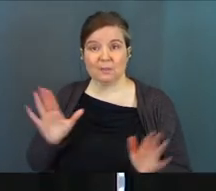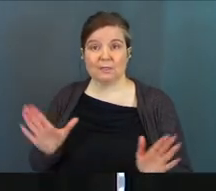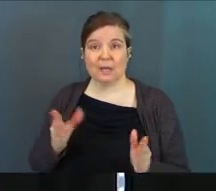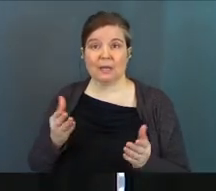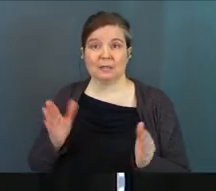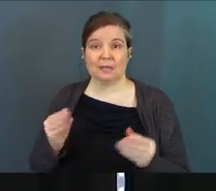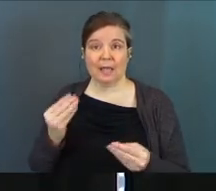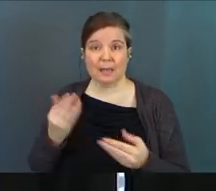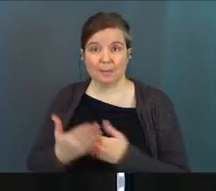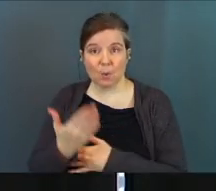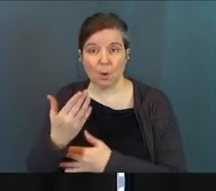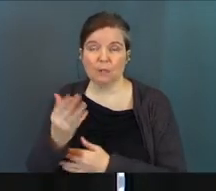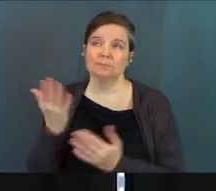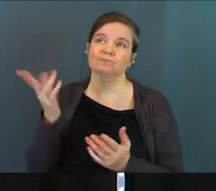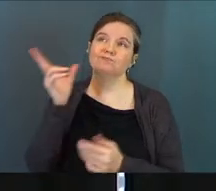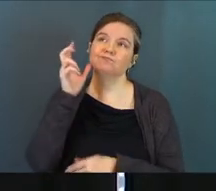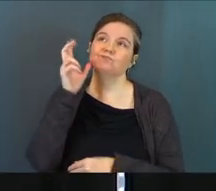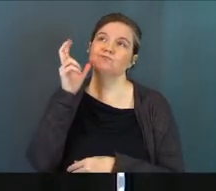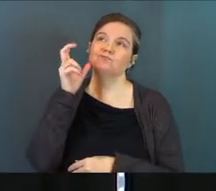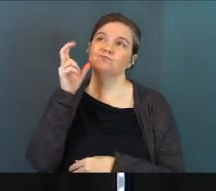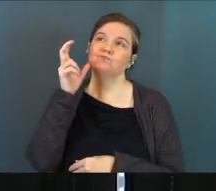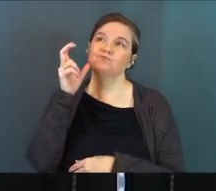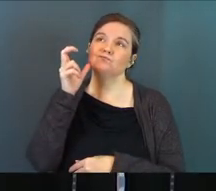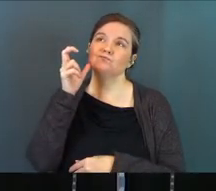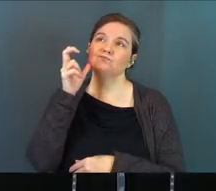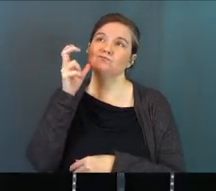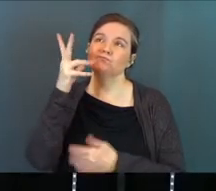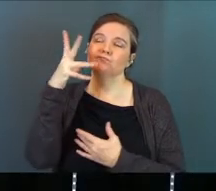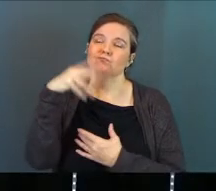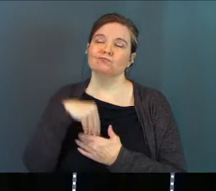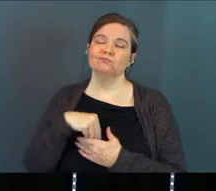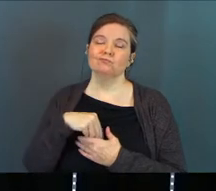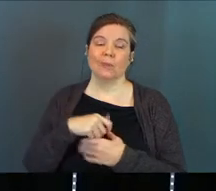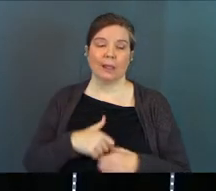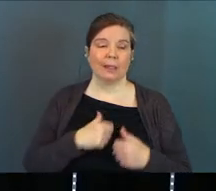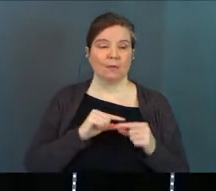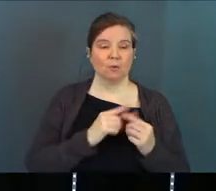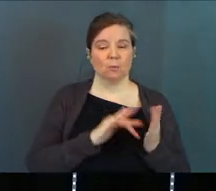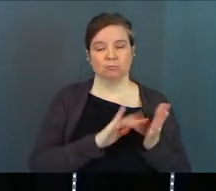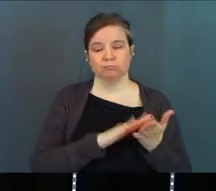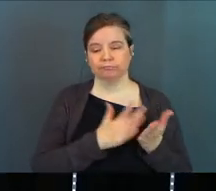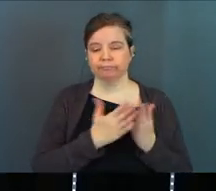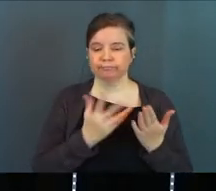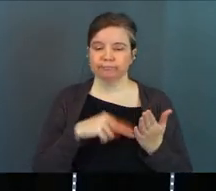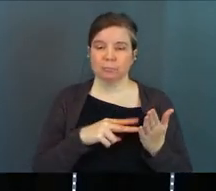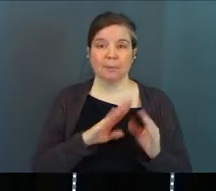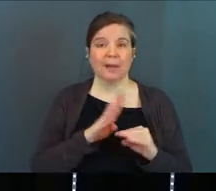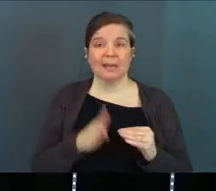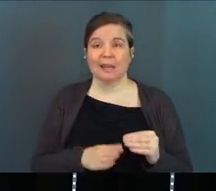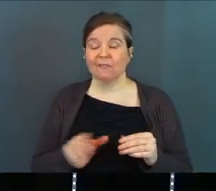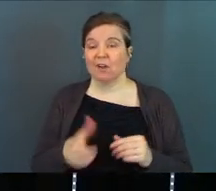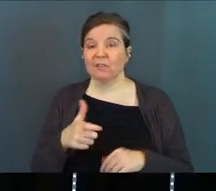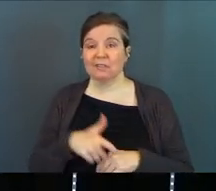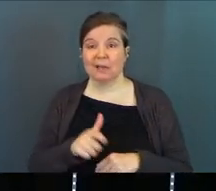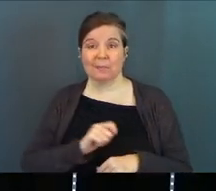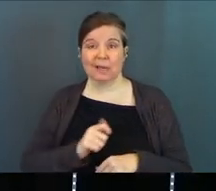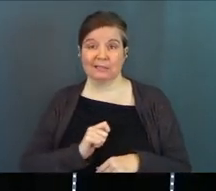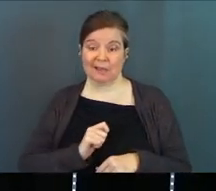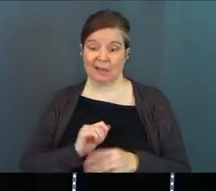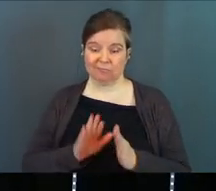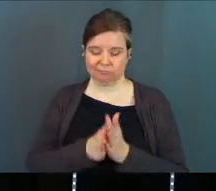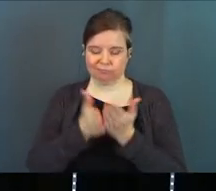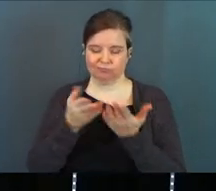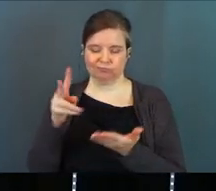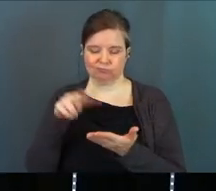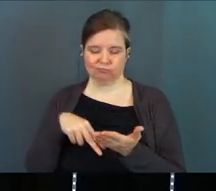Sunday morning, and that's it. I came in. I listened to a pastor preach. I went to a life group. heard somebody else read some scripture in the Bible, but never in any other point throughout that week that I